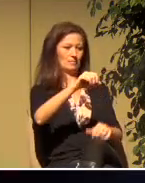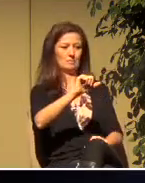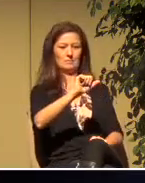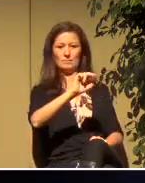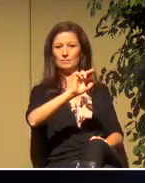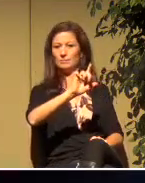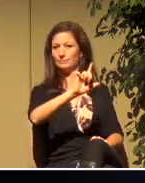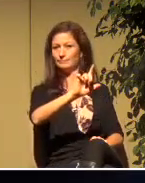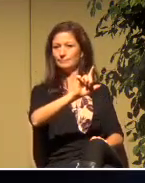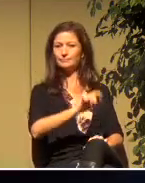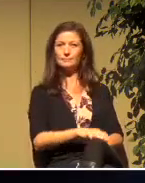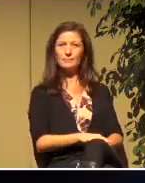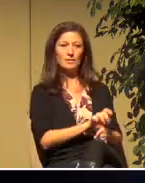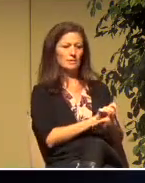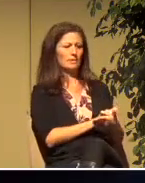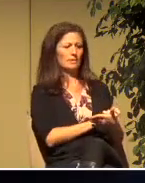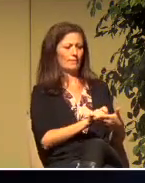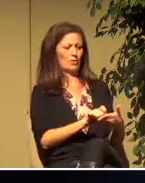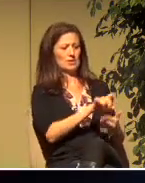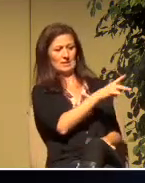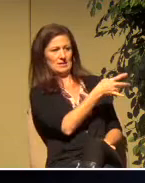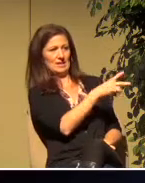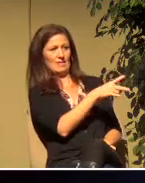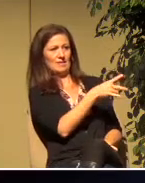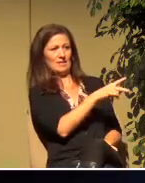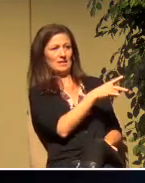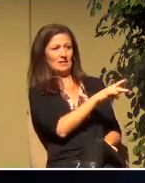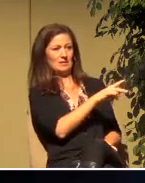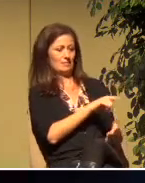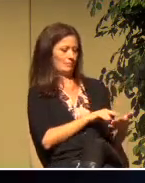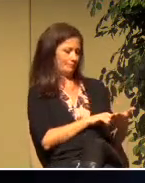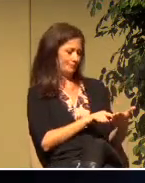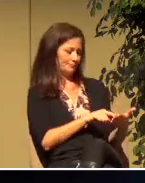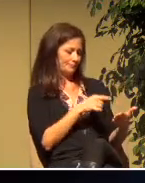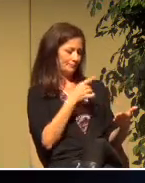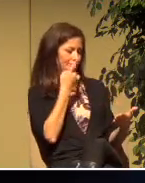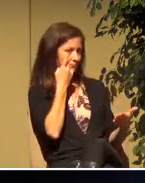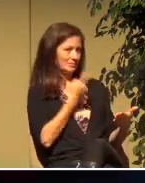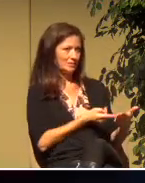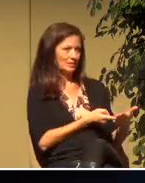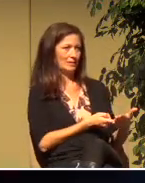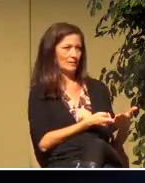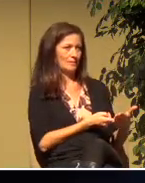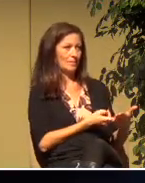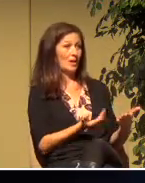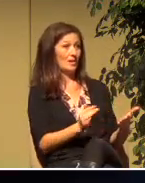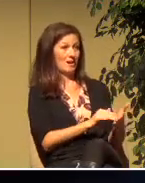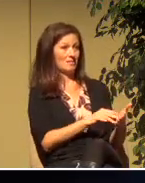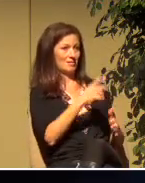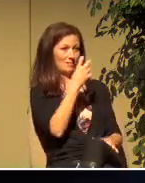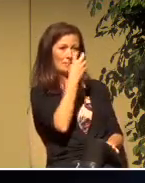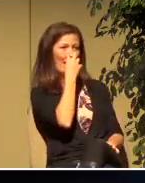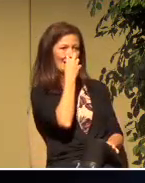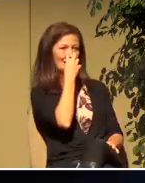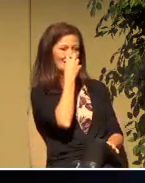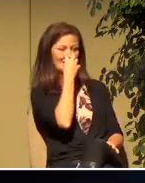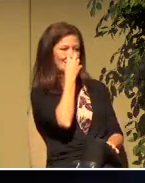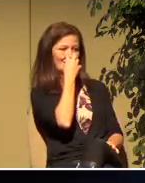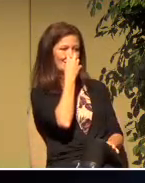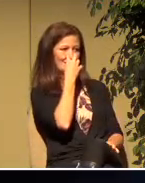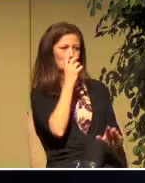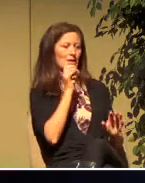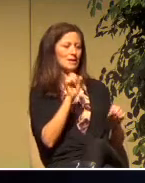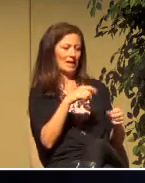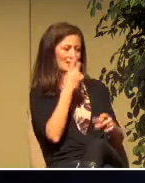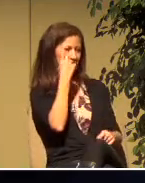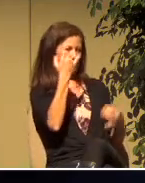In verse 17 we see that he could see again, his sight was restored and he was filled